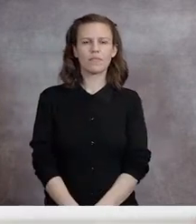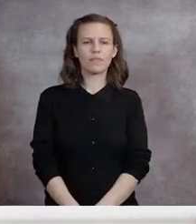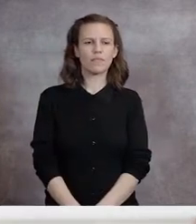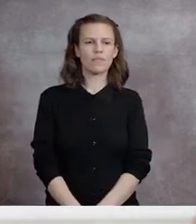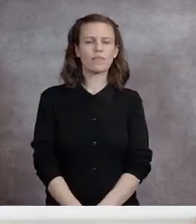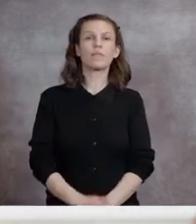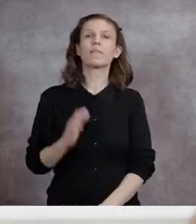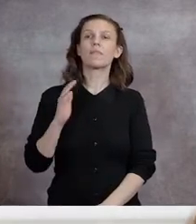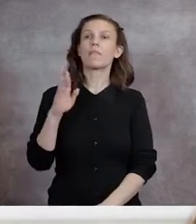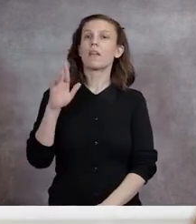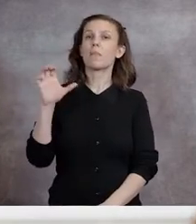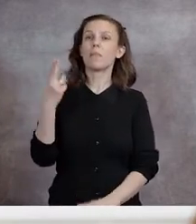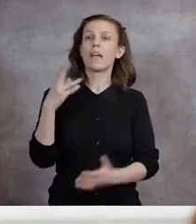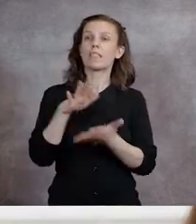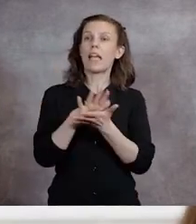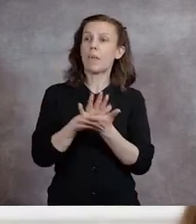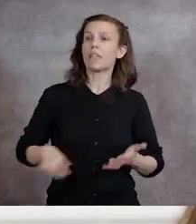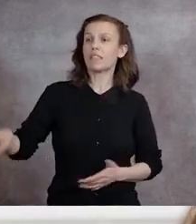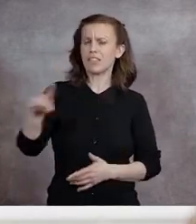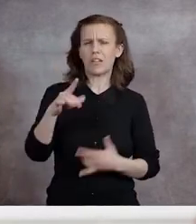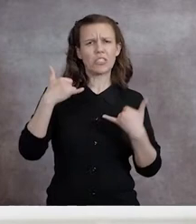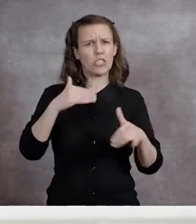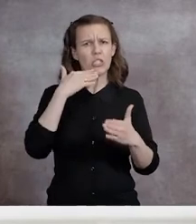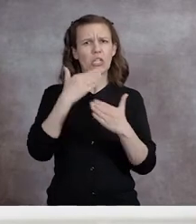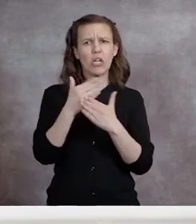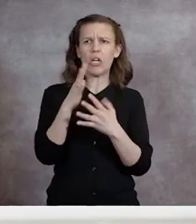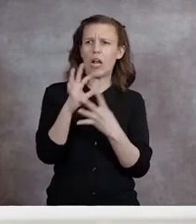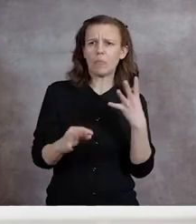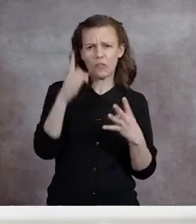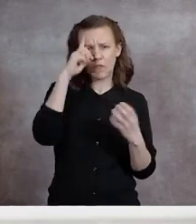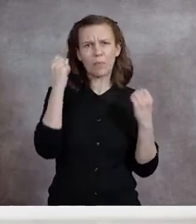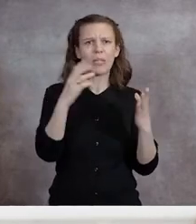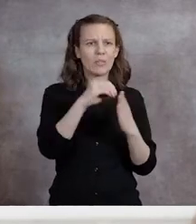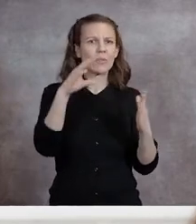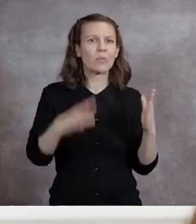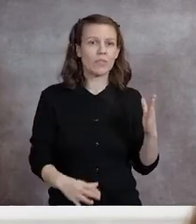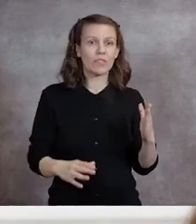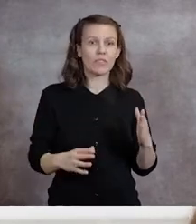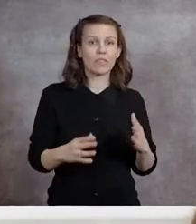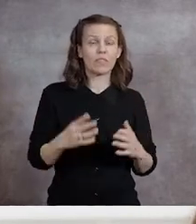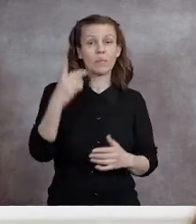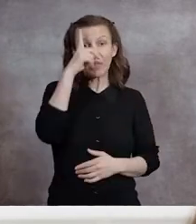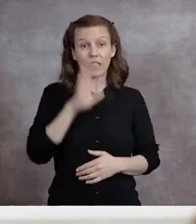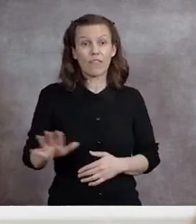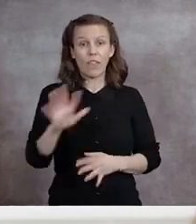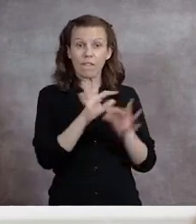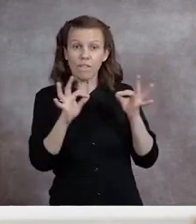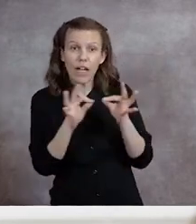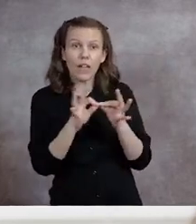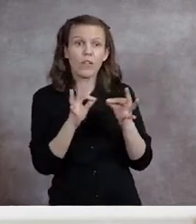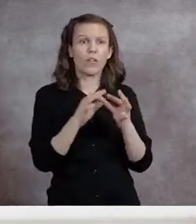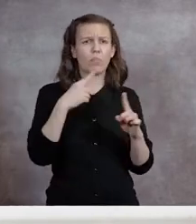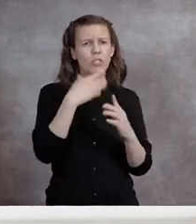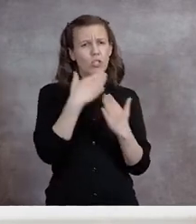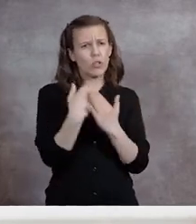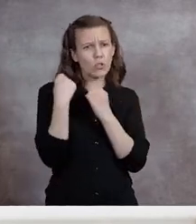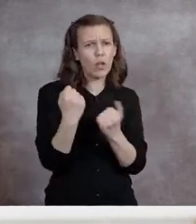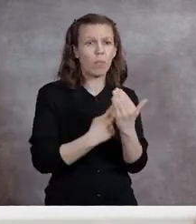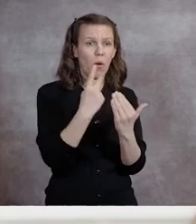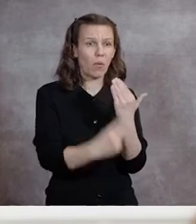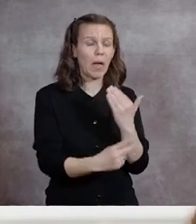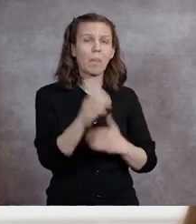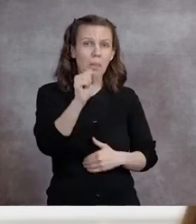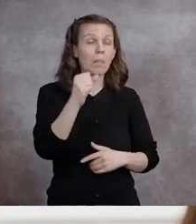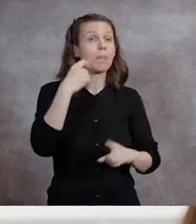Our branch campuses remain an attractive option to many of our students, not only because of their value and the strength of their programs,